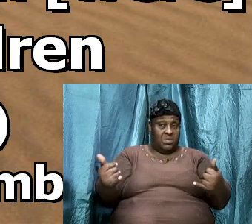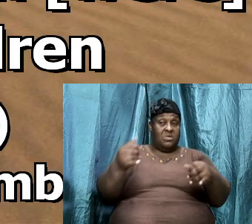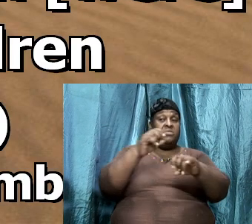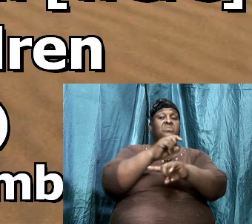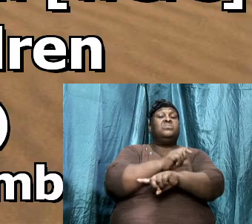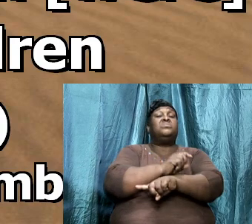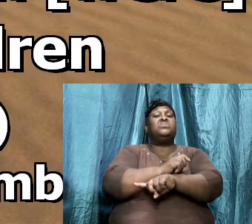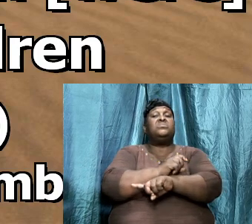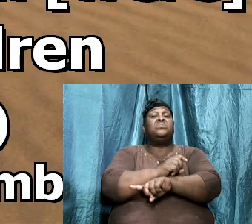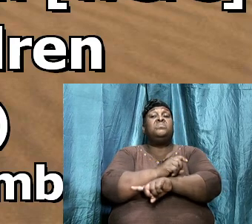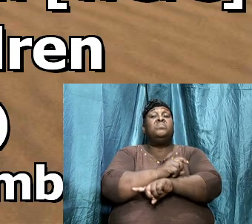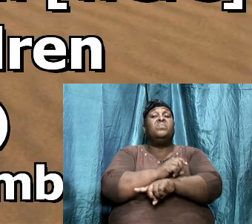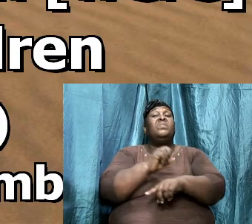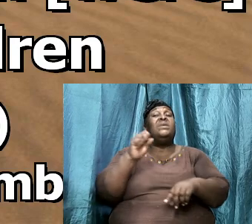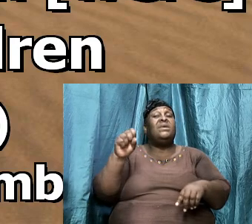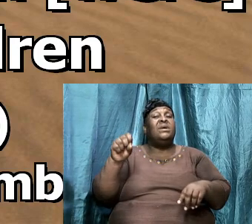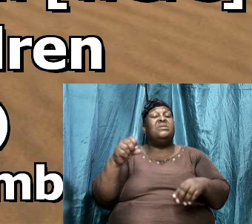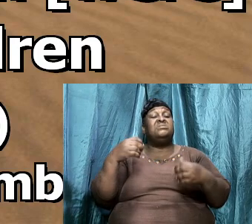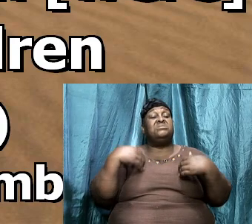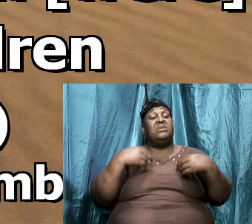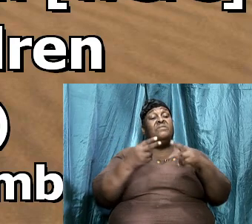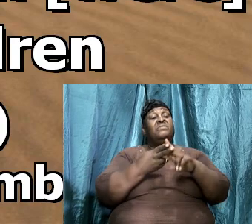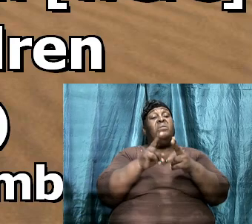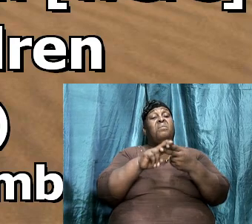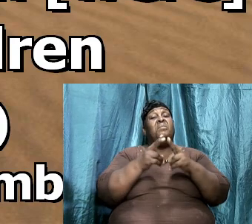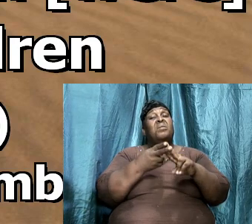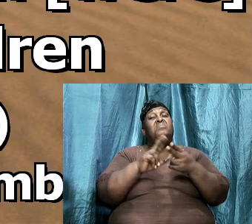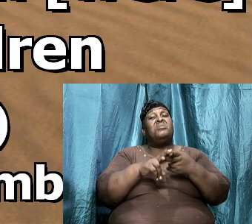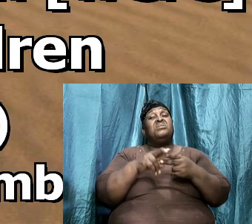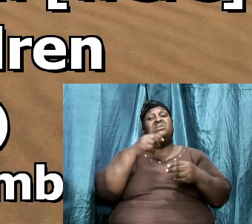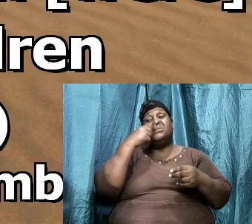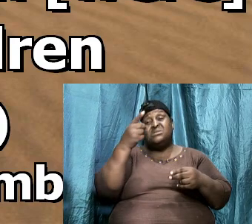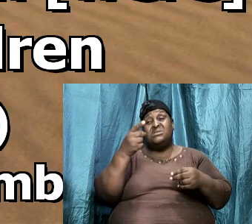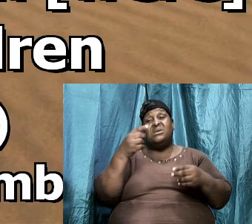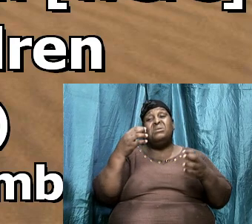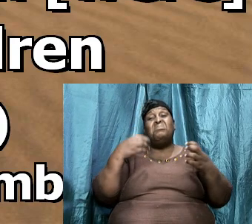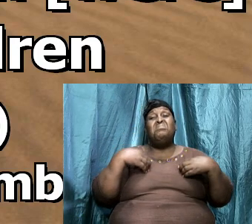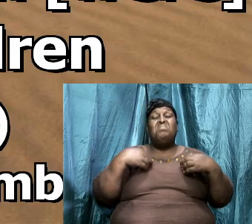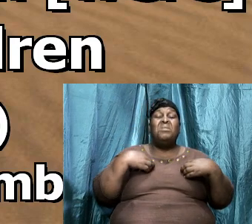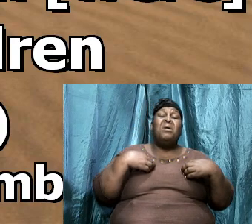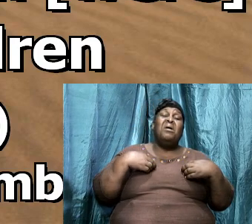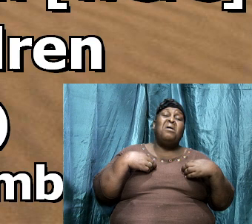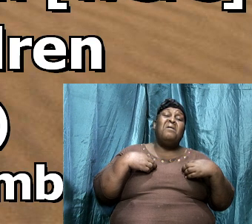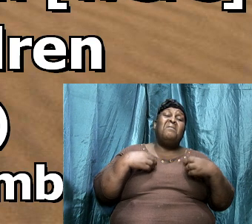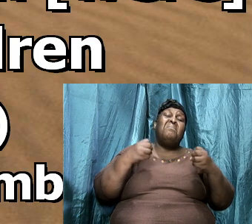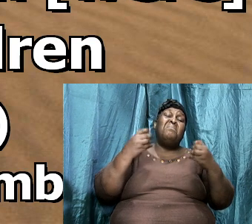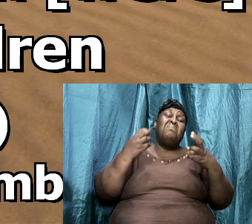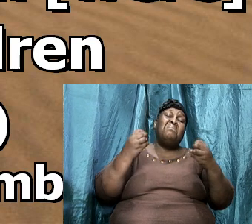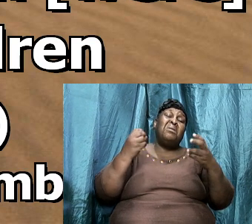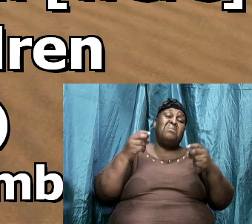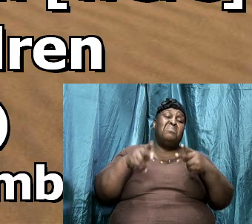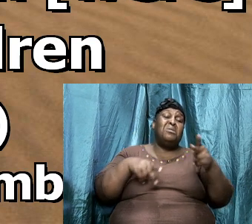Today, yes, we have numbers and say that we can have a certain amount under the tent. But tomorrow,